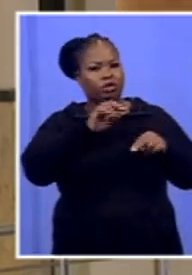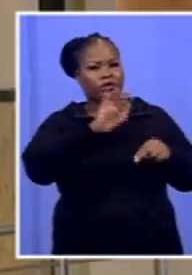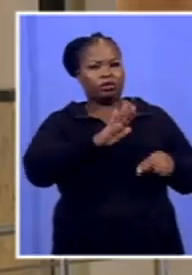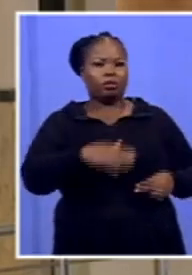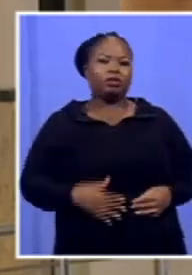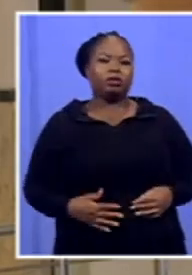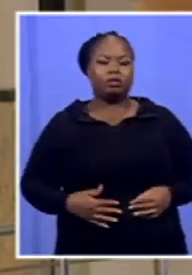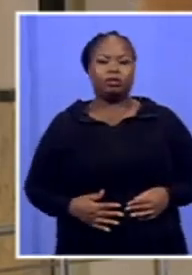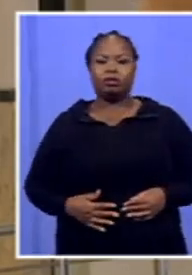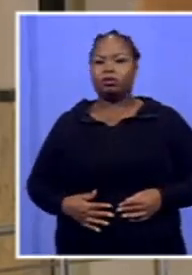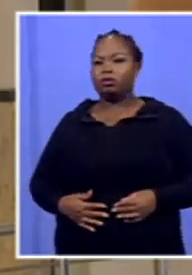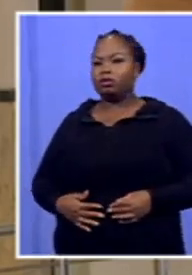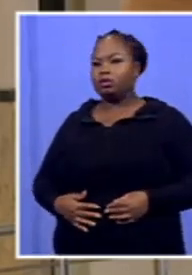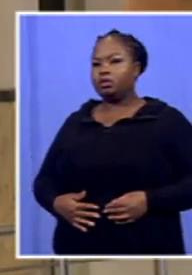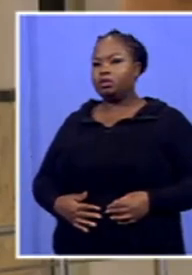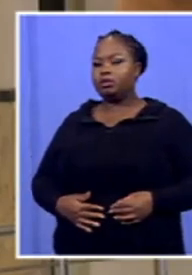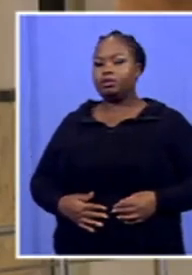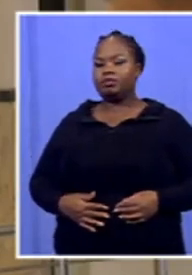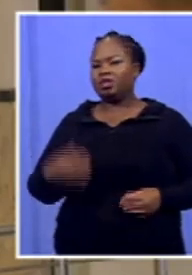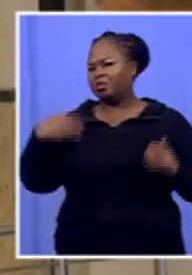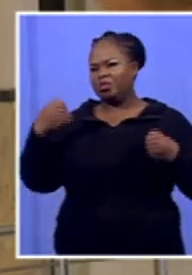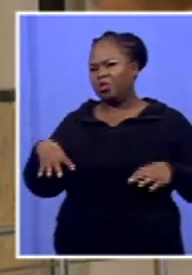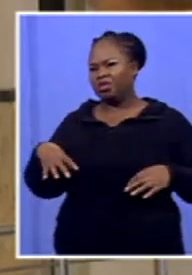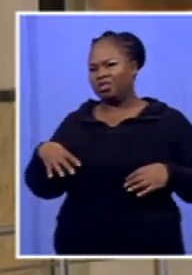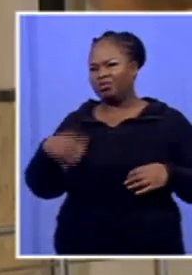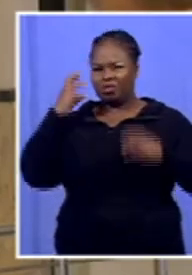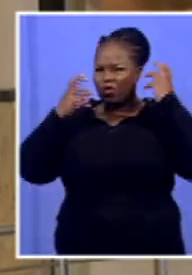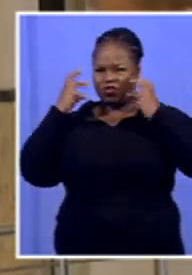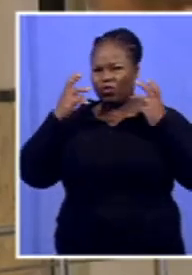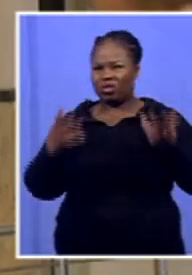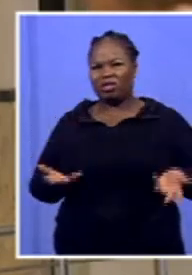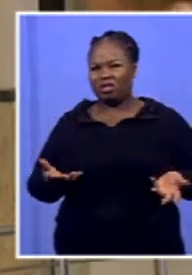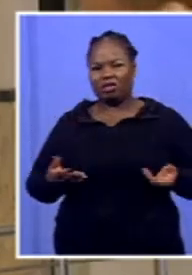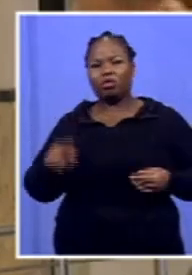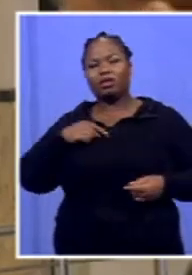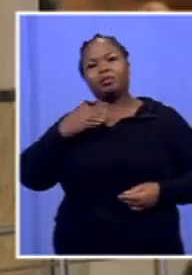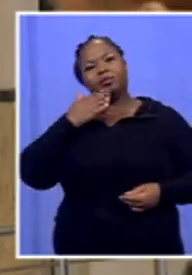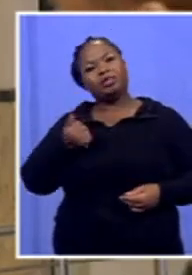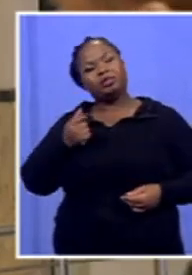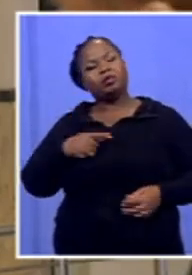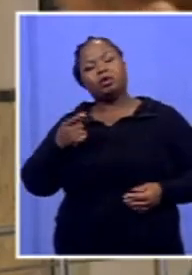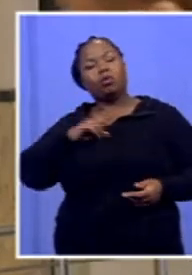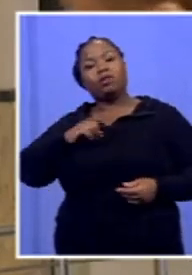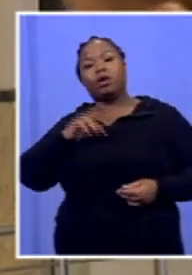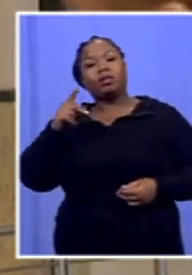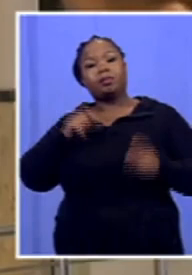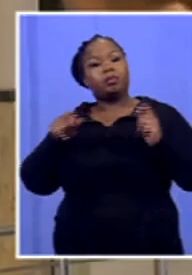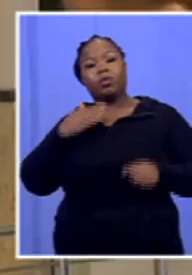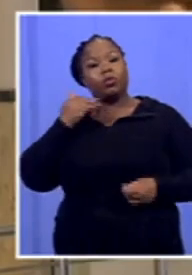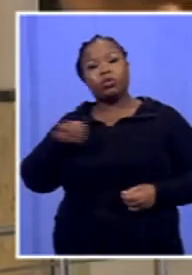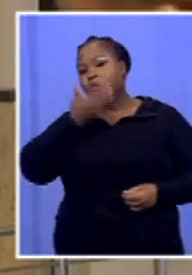then talk to me about, because I'm a little bit lost, just explain a bit for our viewers who would not know what's going on with these